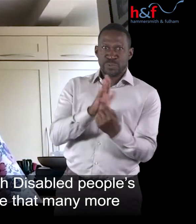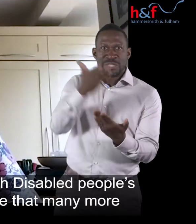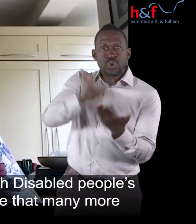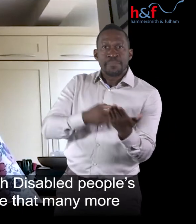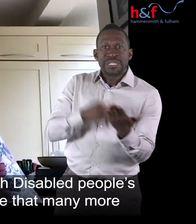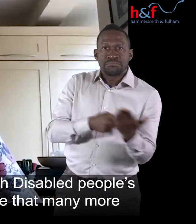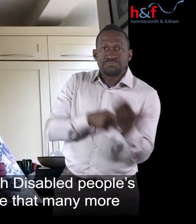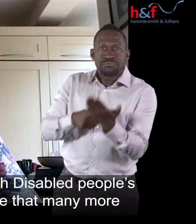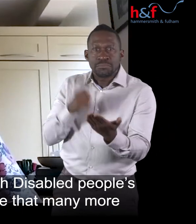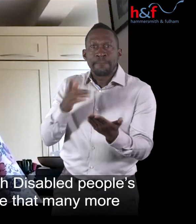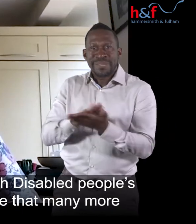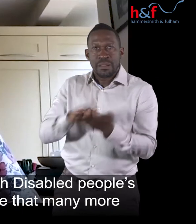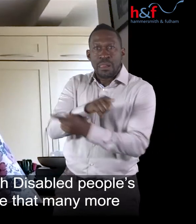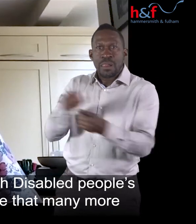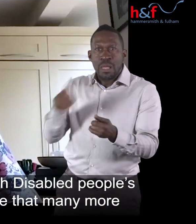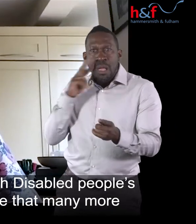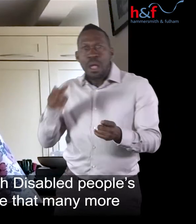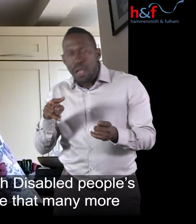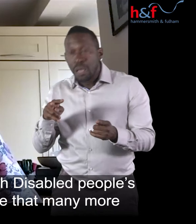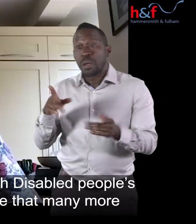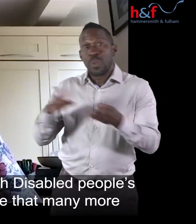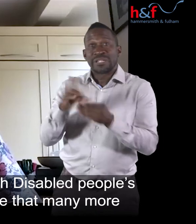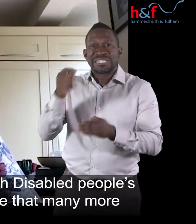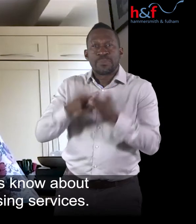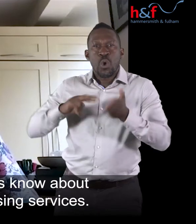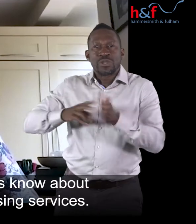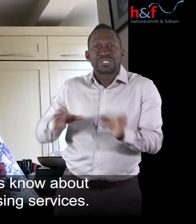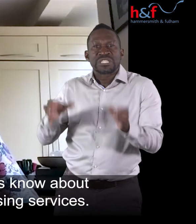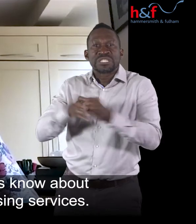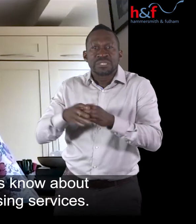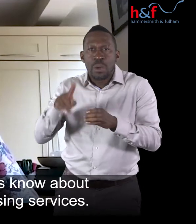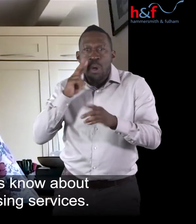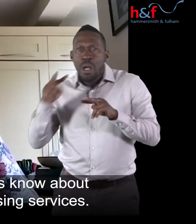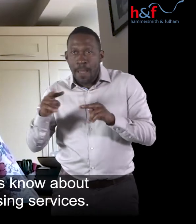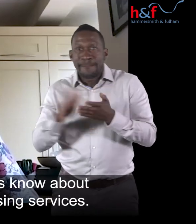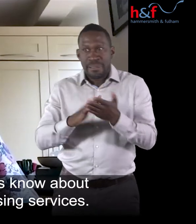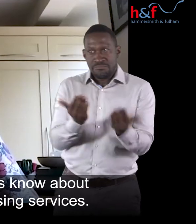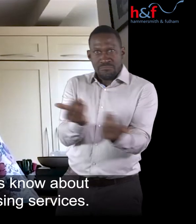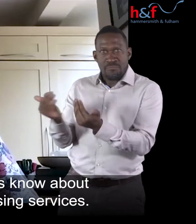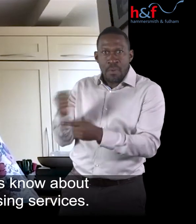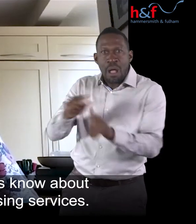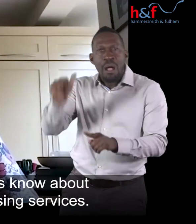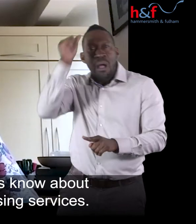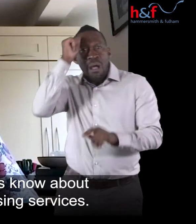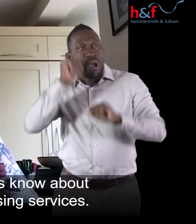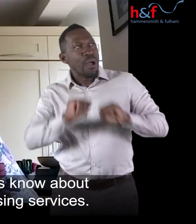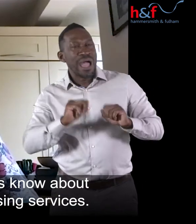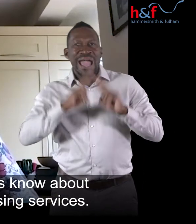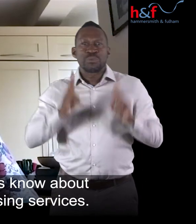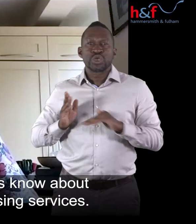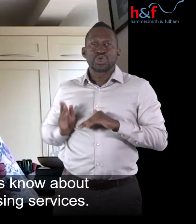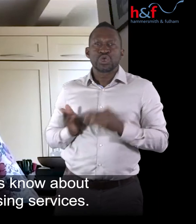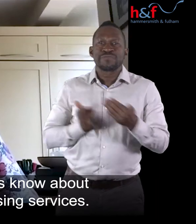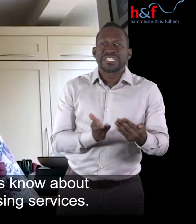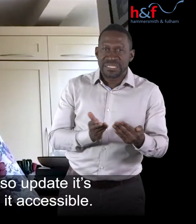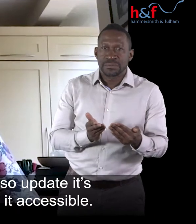disabled people's organisations to ensure that many more disabled residents know about the Council's housing services.